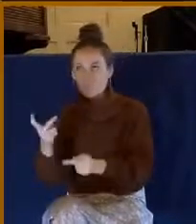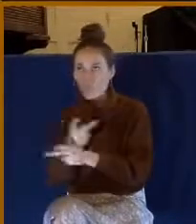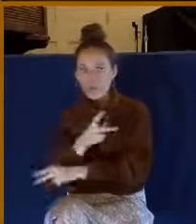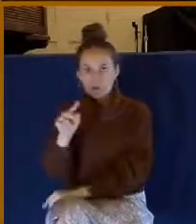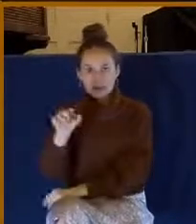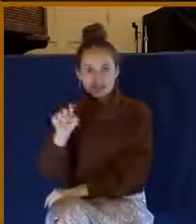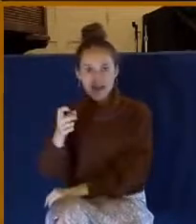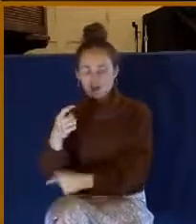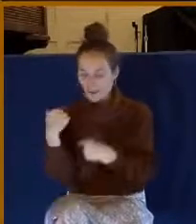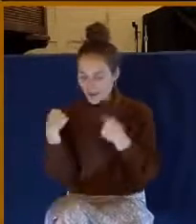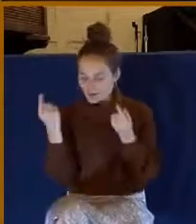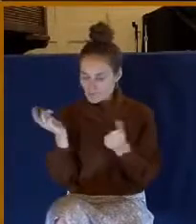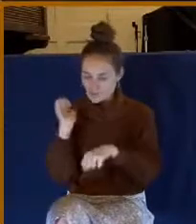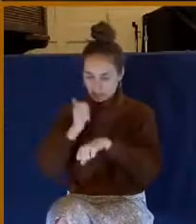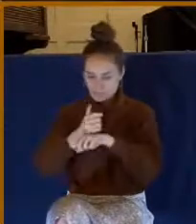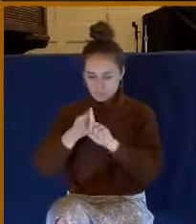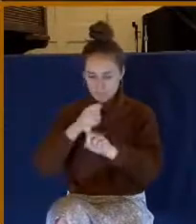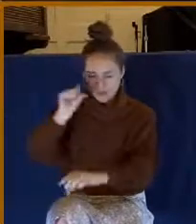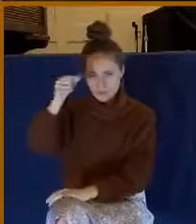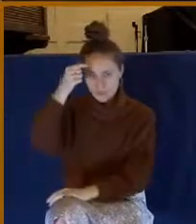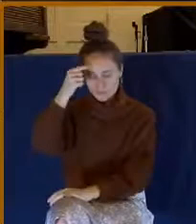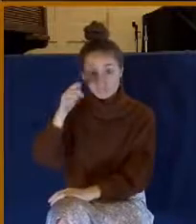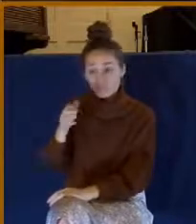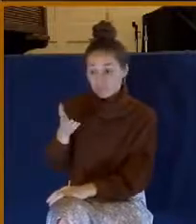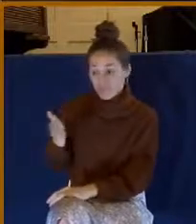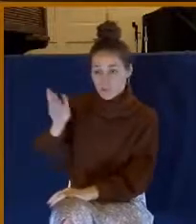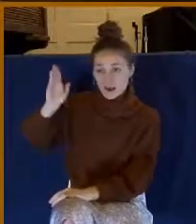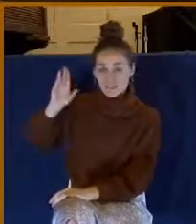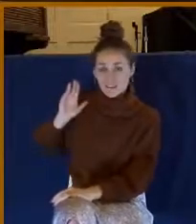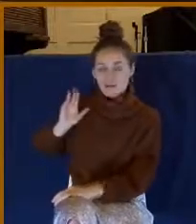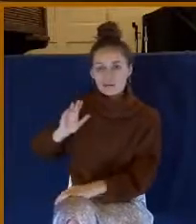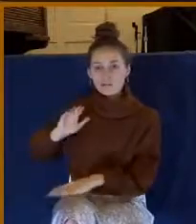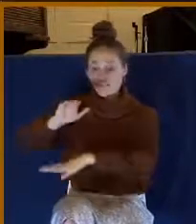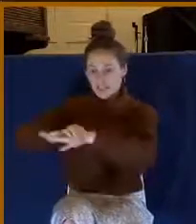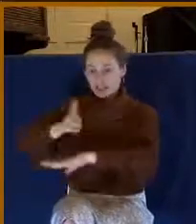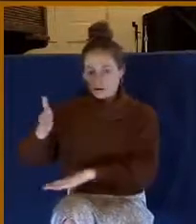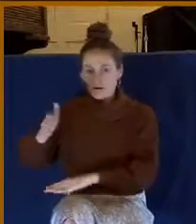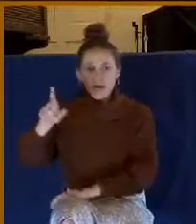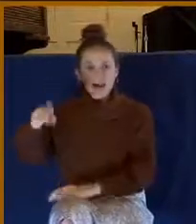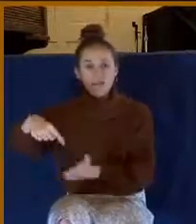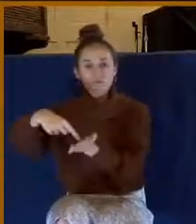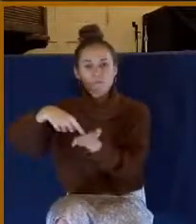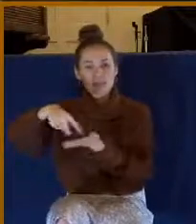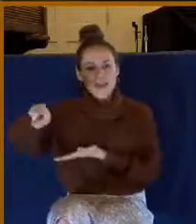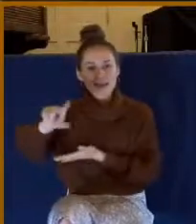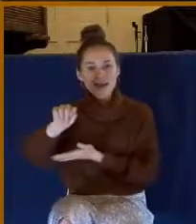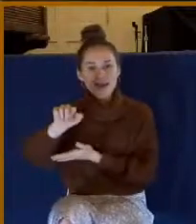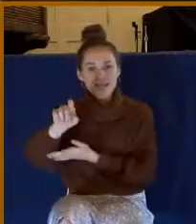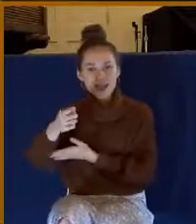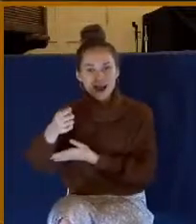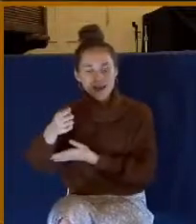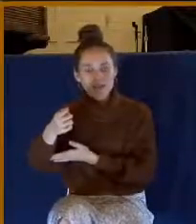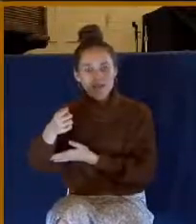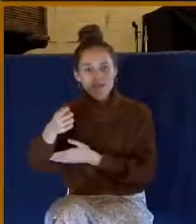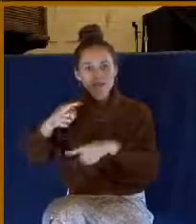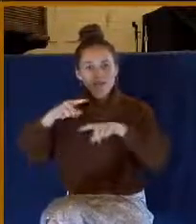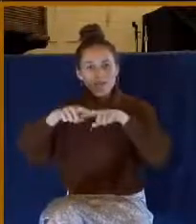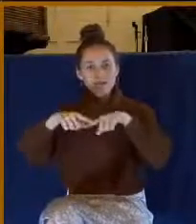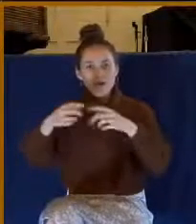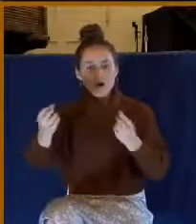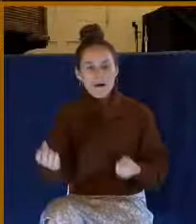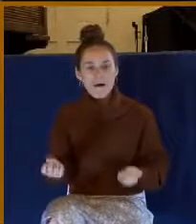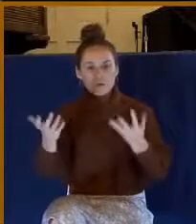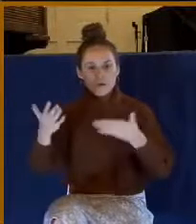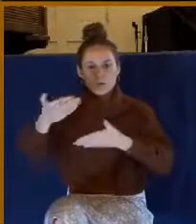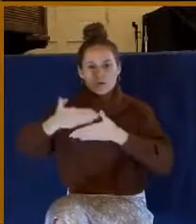by a government. In England, you had to pay a tax for how many windows you had in your house. Tax for each